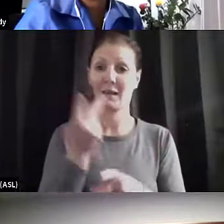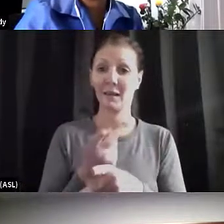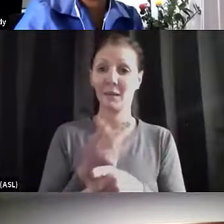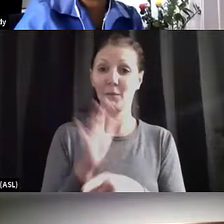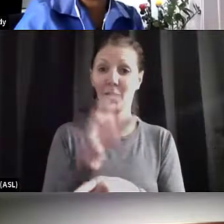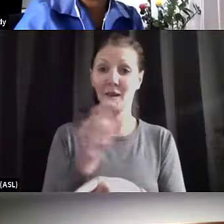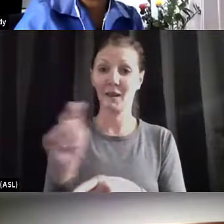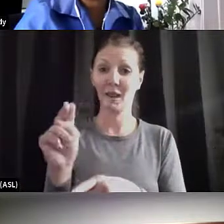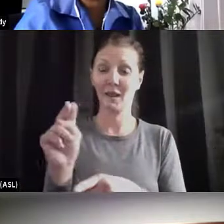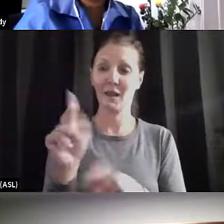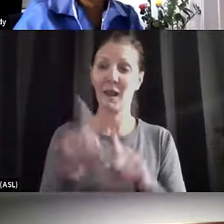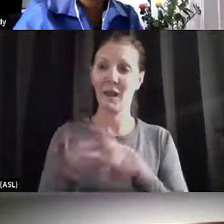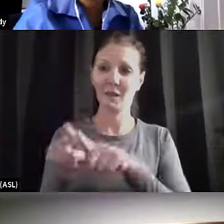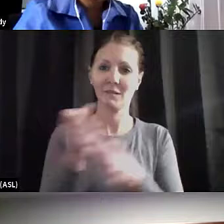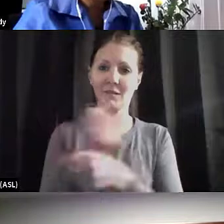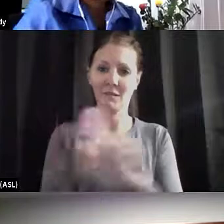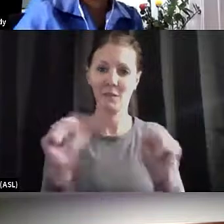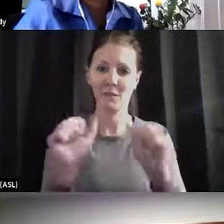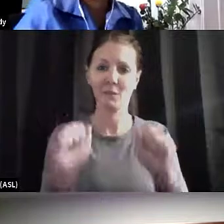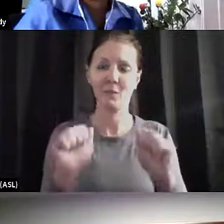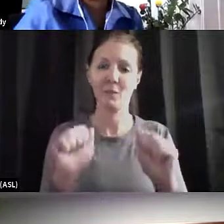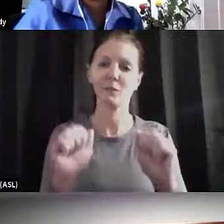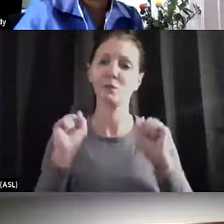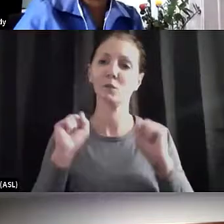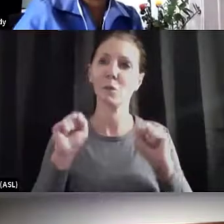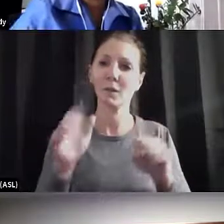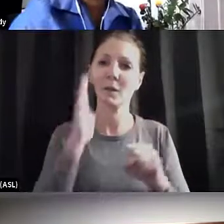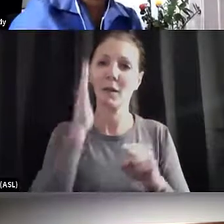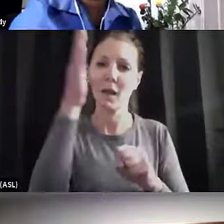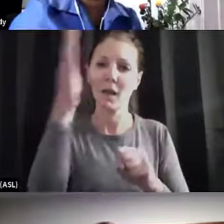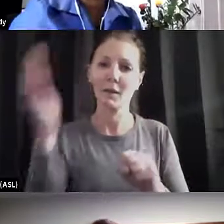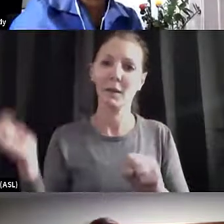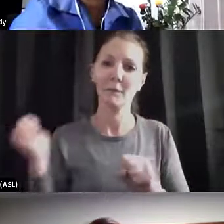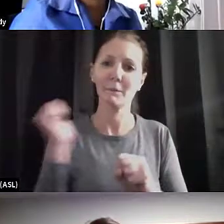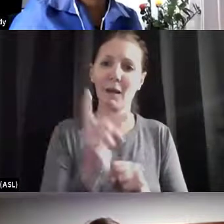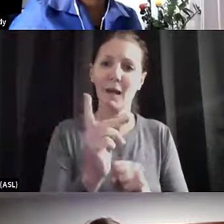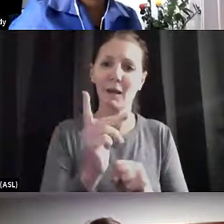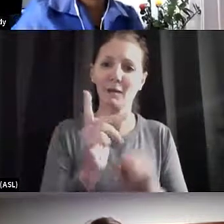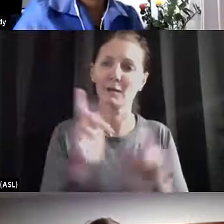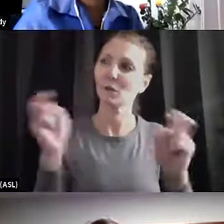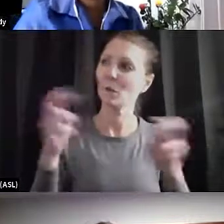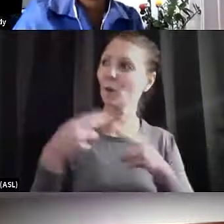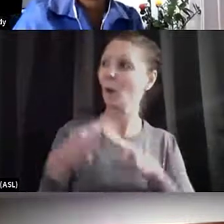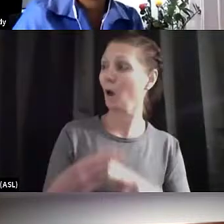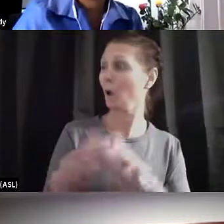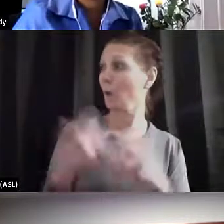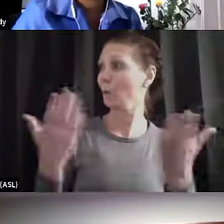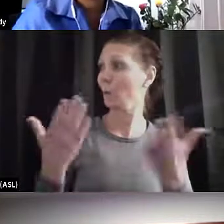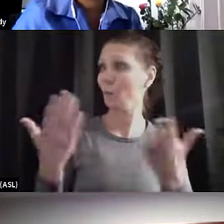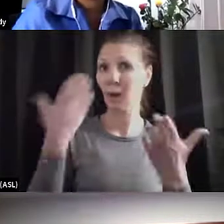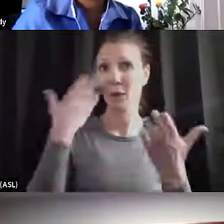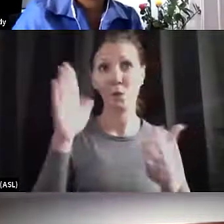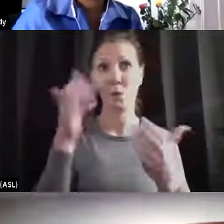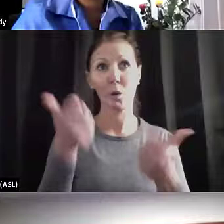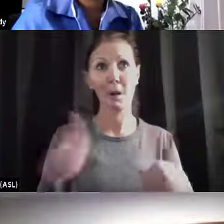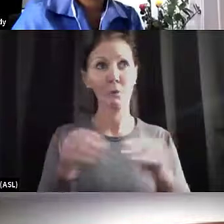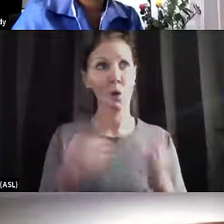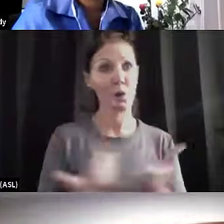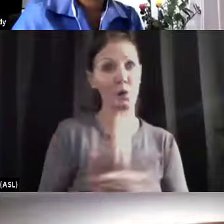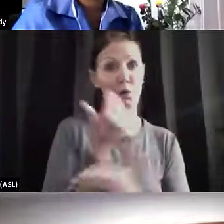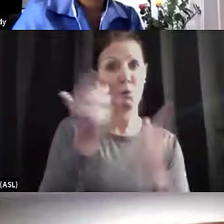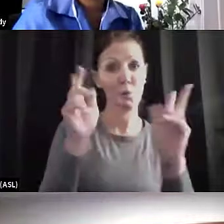you know, as safe as we can, so we can get back to whatever, I don't know what we're calling it these days. Is there a new normal,